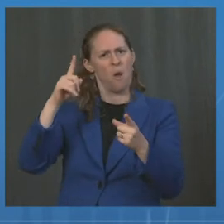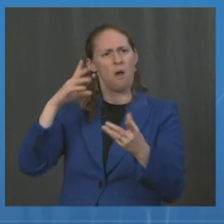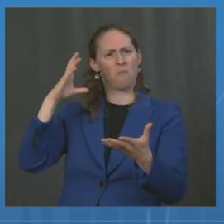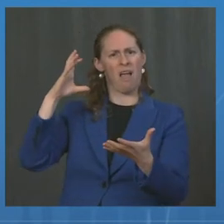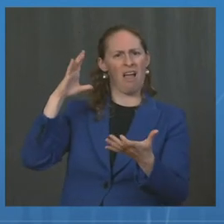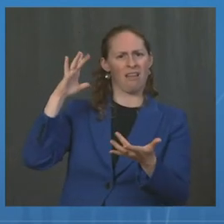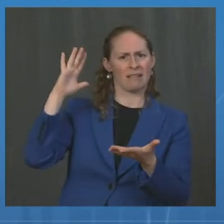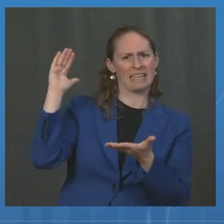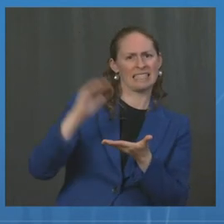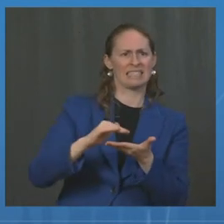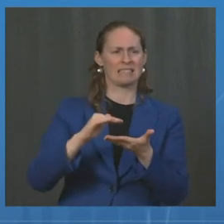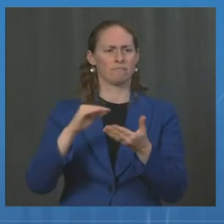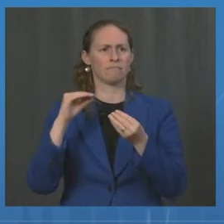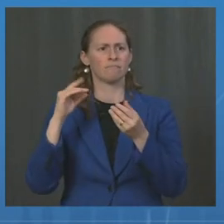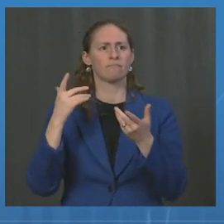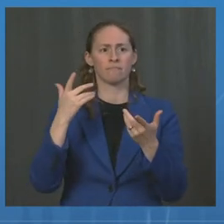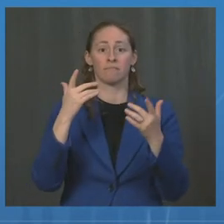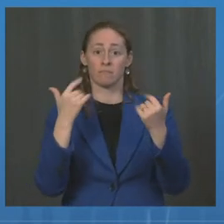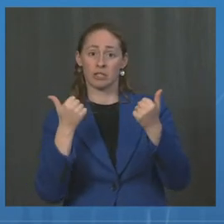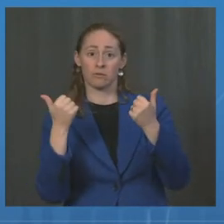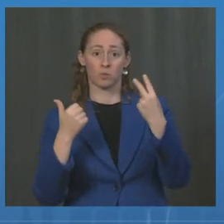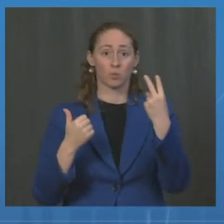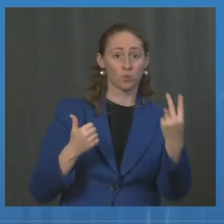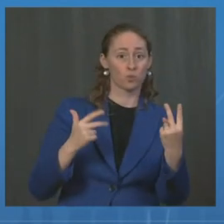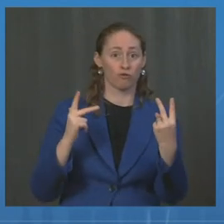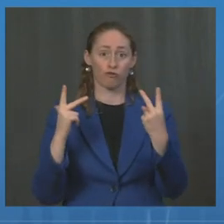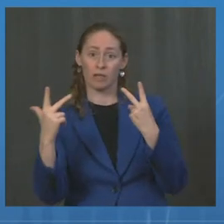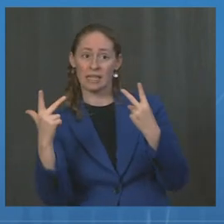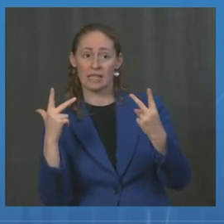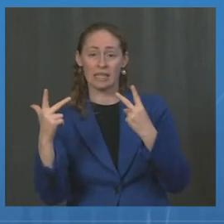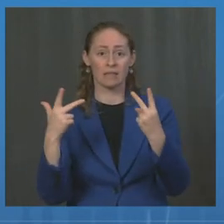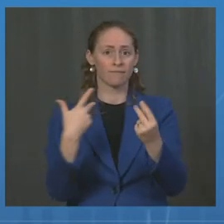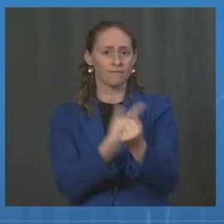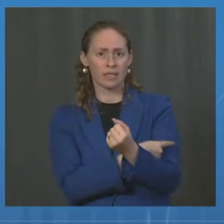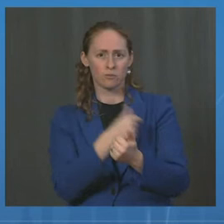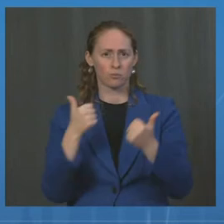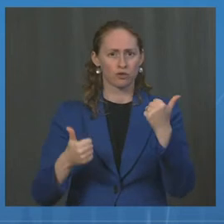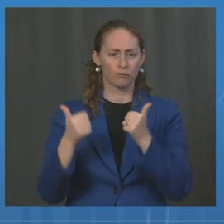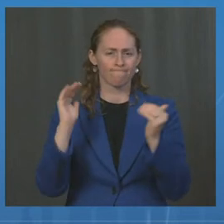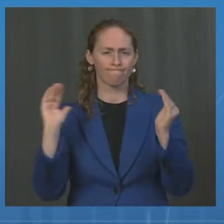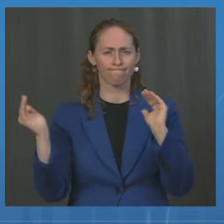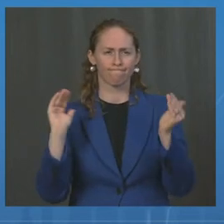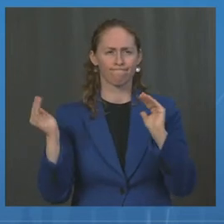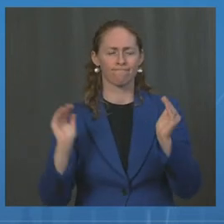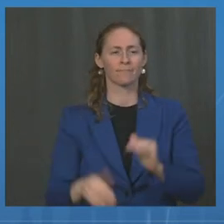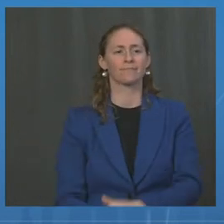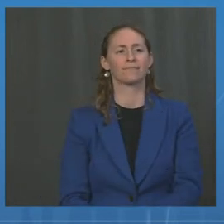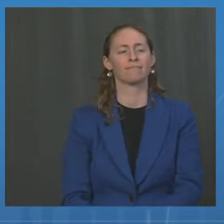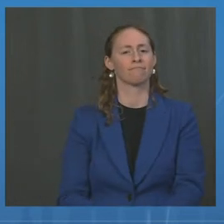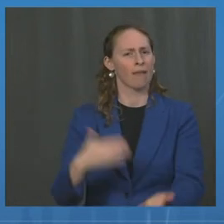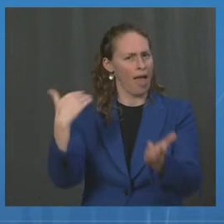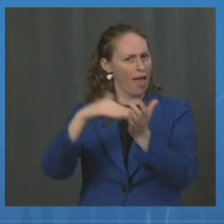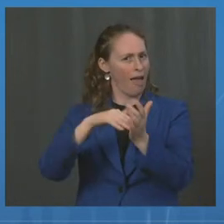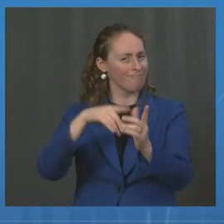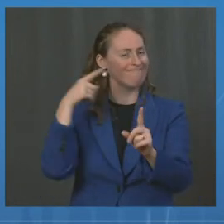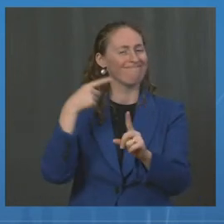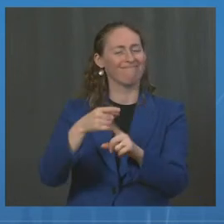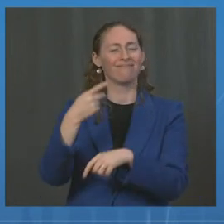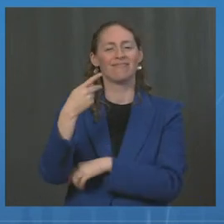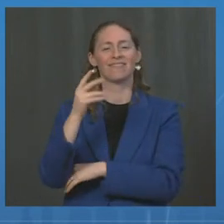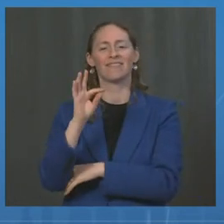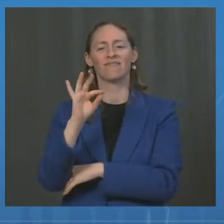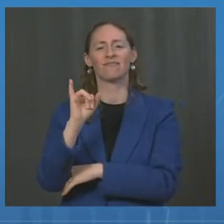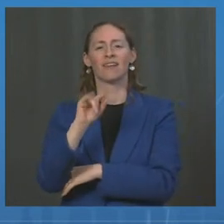doses versus three doses of the Pfizer vaccine. And in this study in a